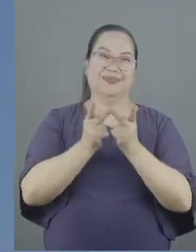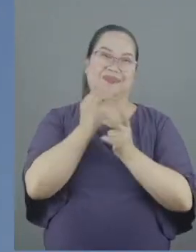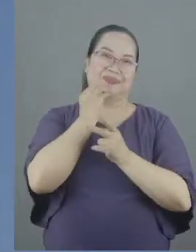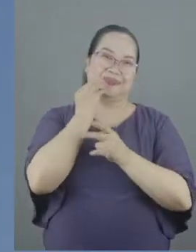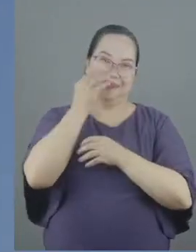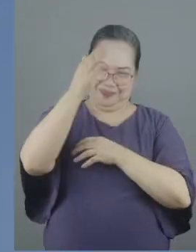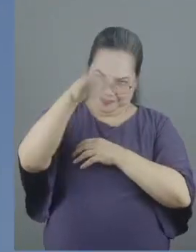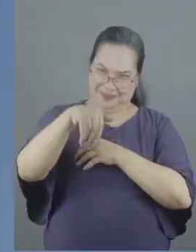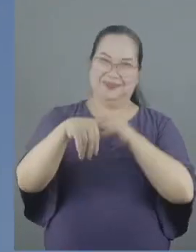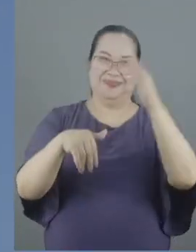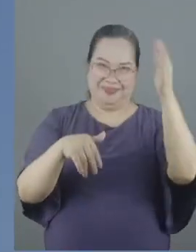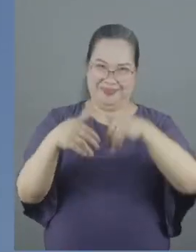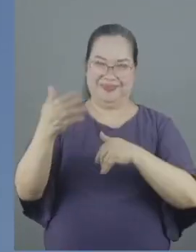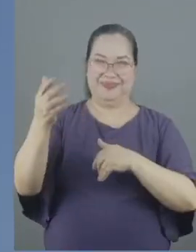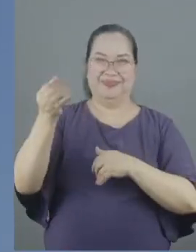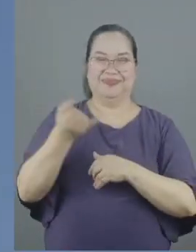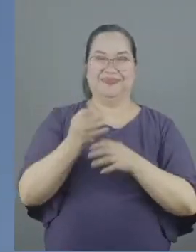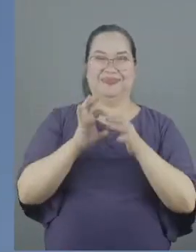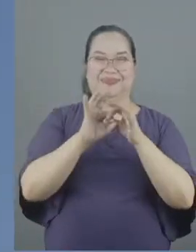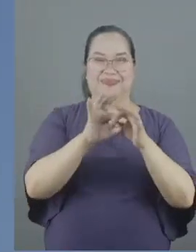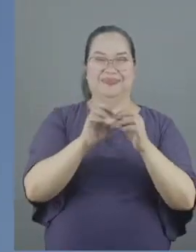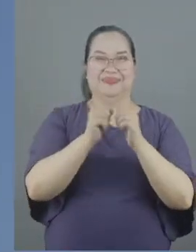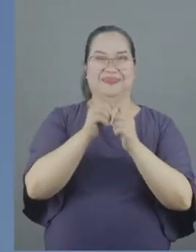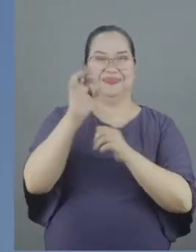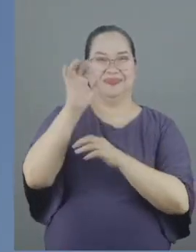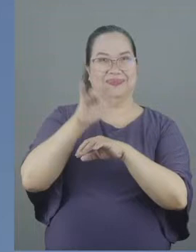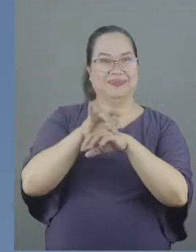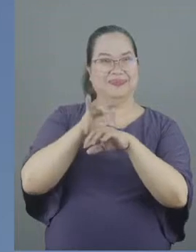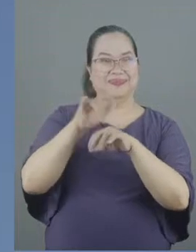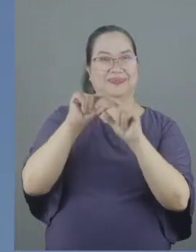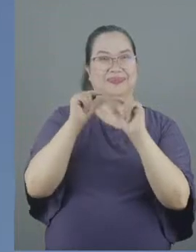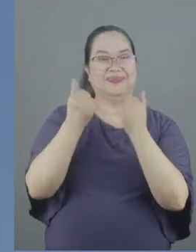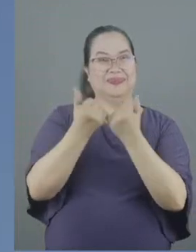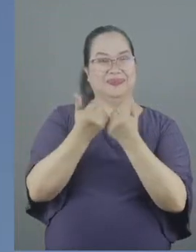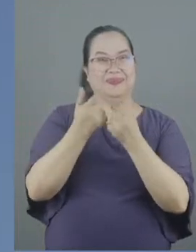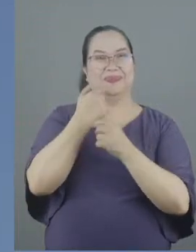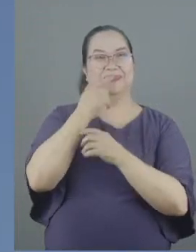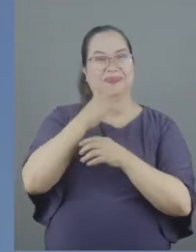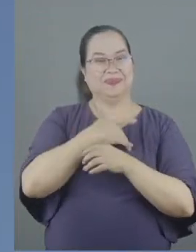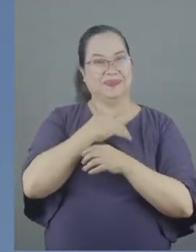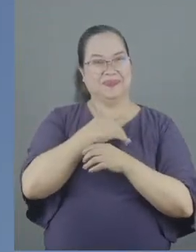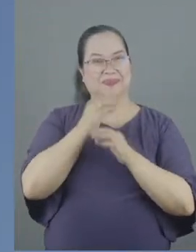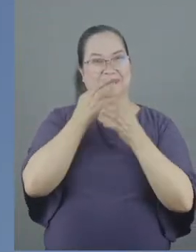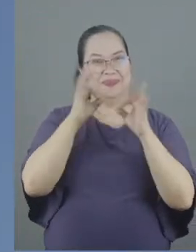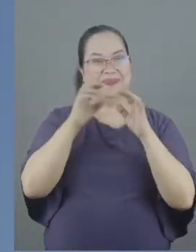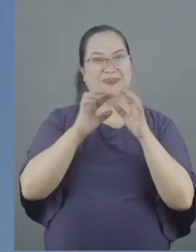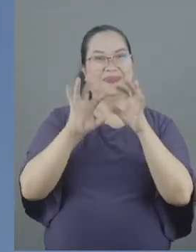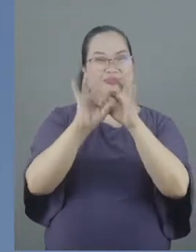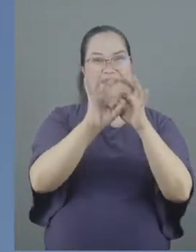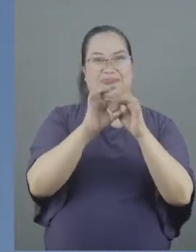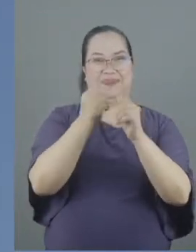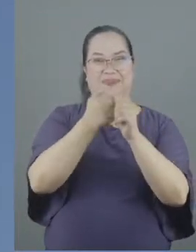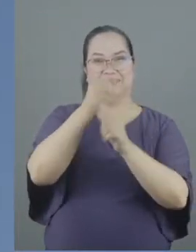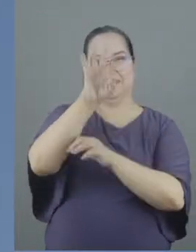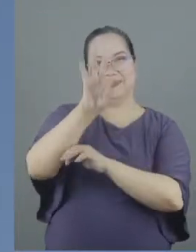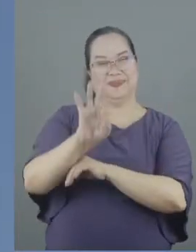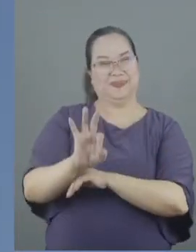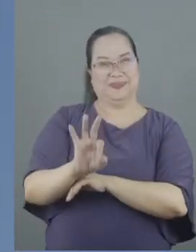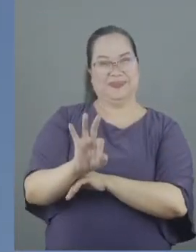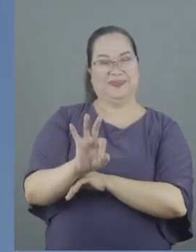join us. If God is prompting you to reach out to this age group, feel free to get connected with us every Friday as well.